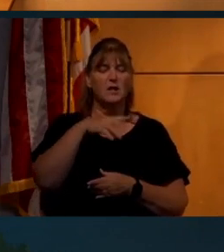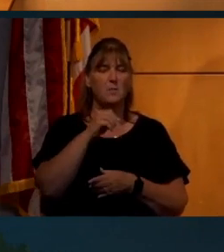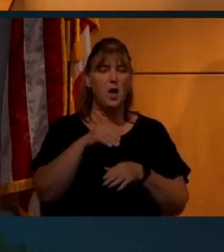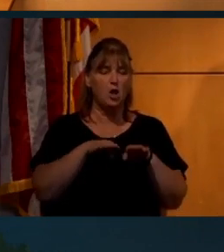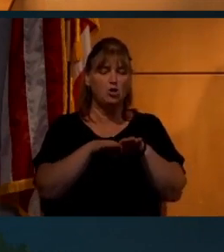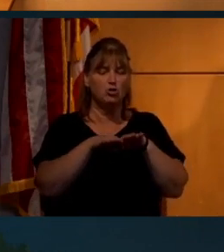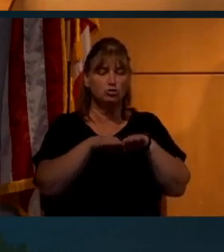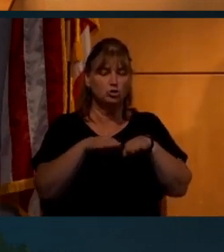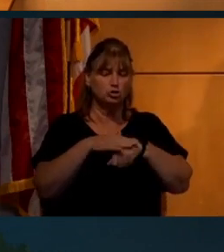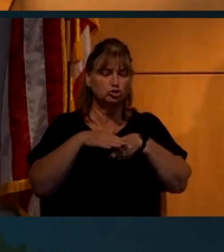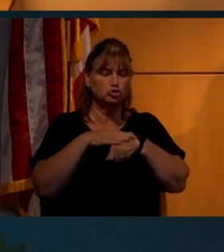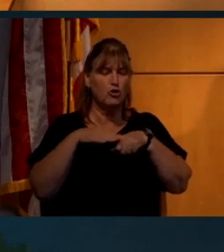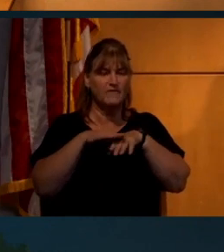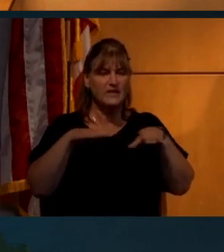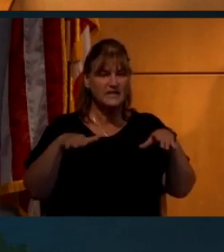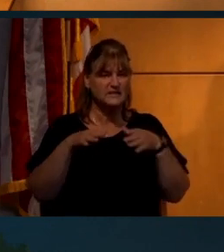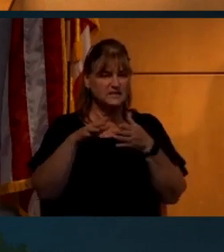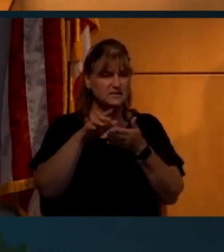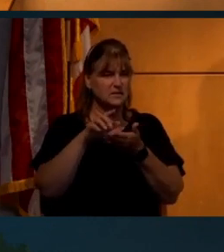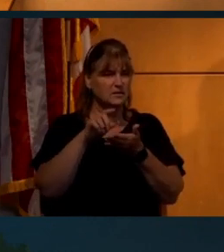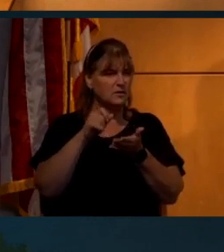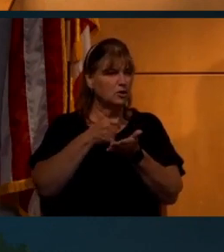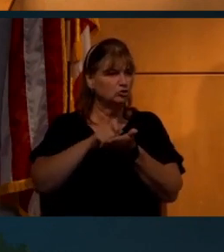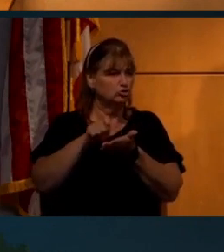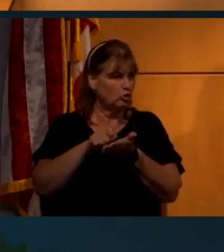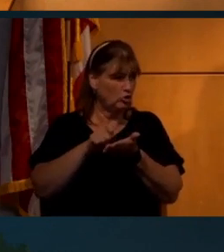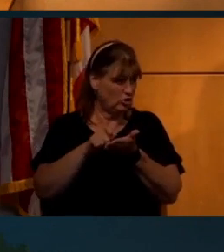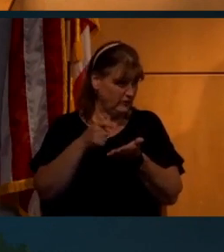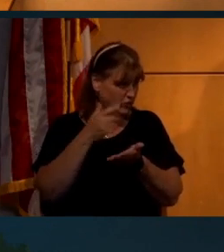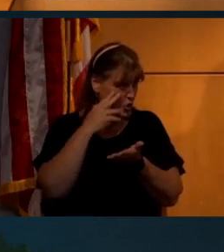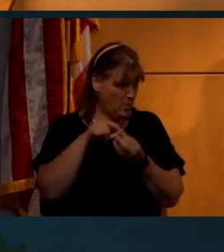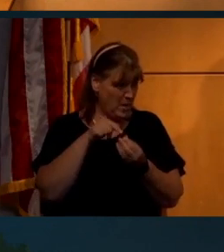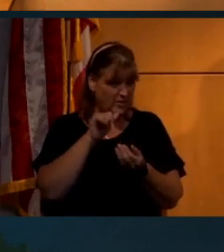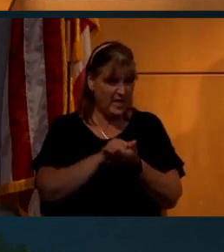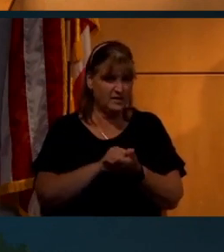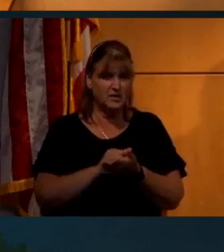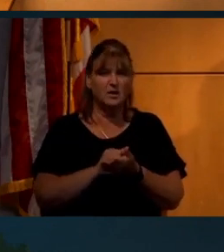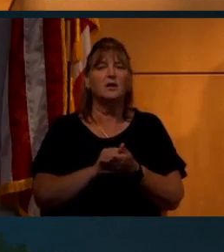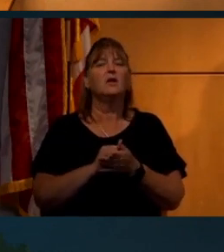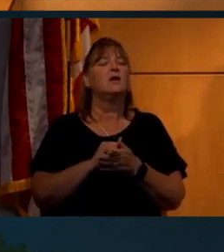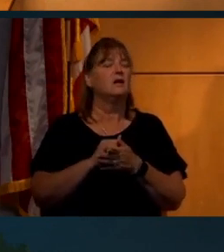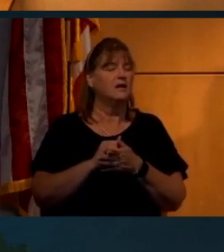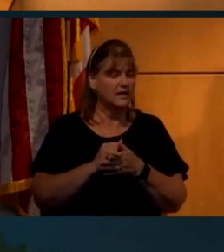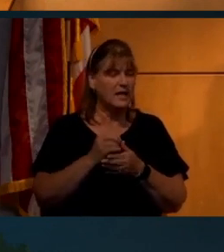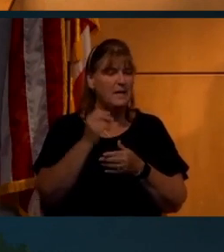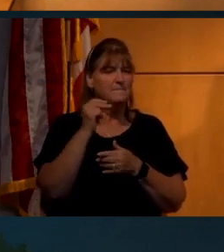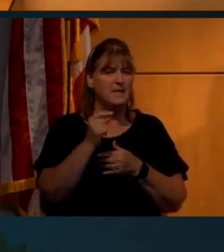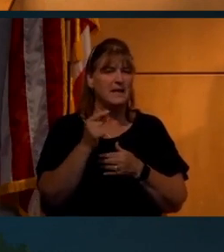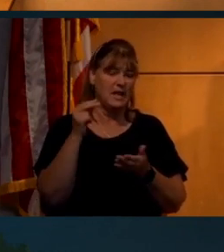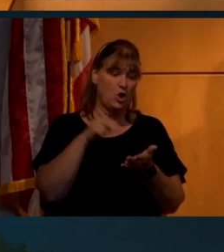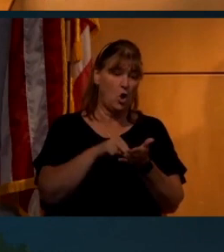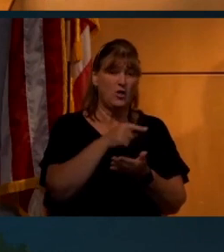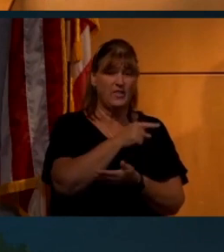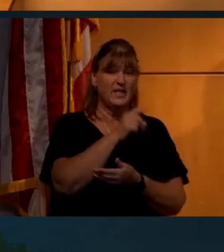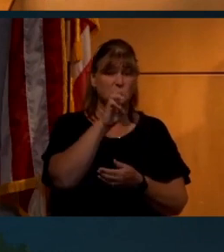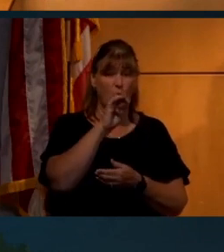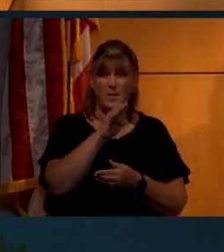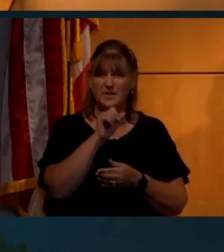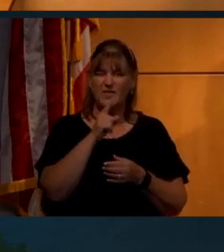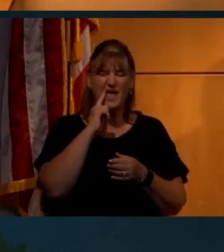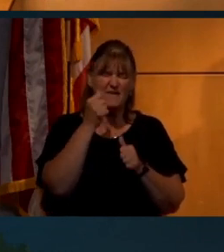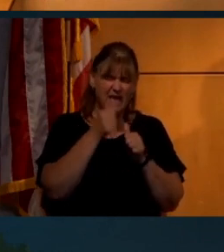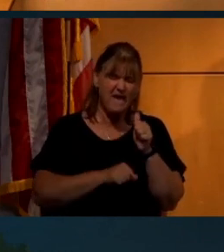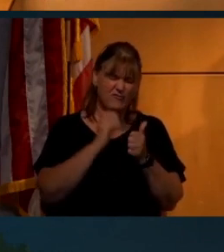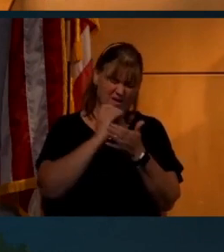Surface Journal. If you are unfamiliar with the Apollo Lunar Surface Journal, high the immediately to this website because they have every